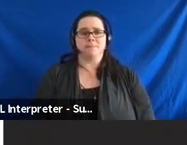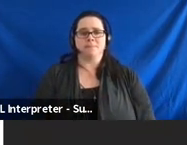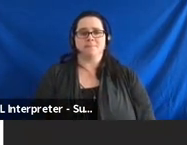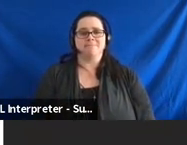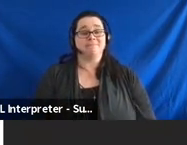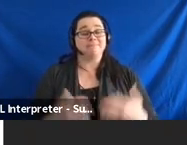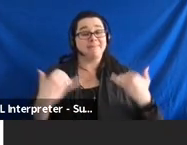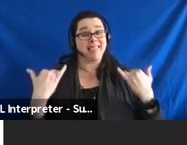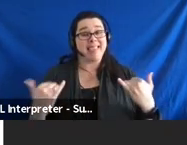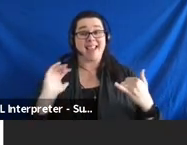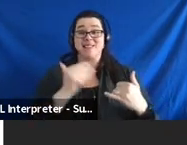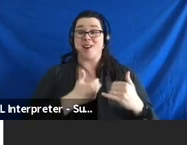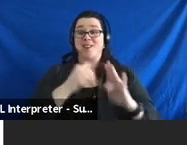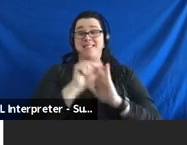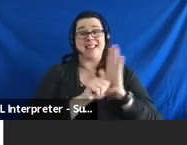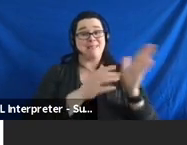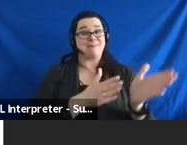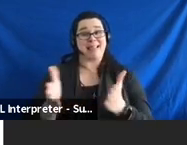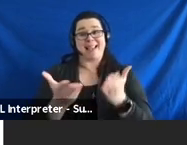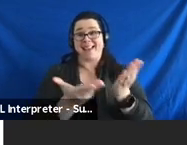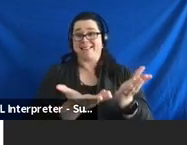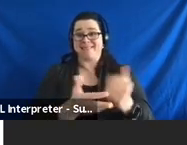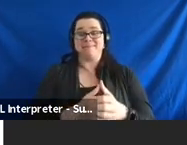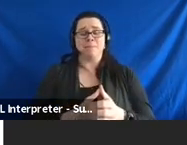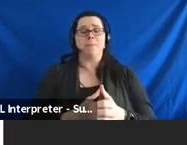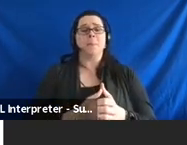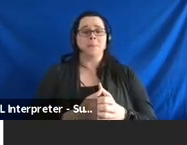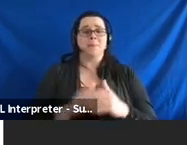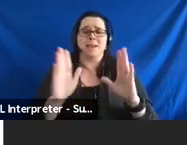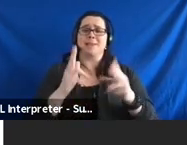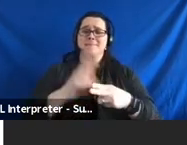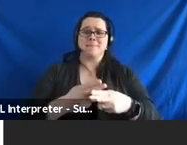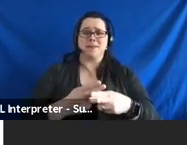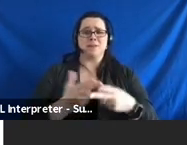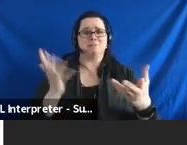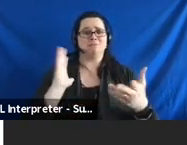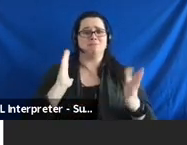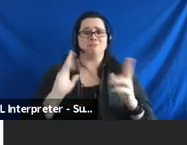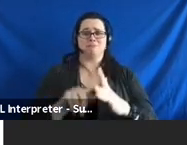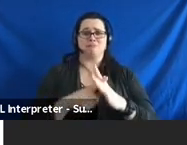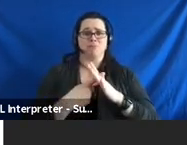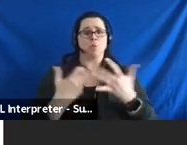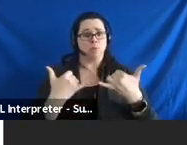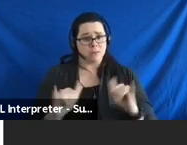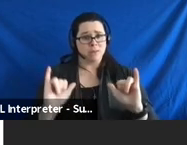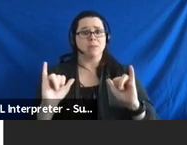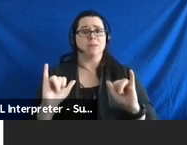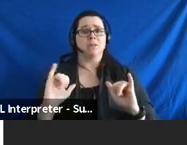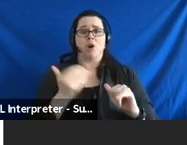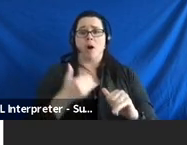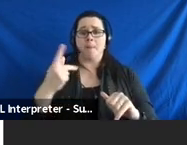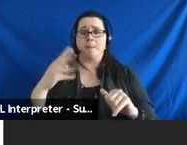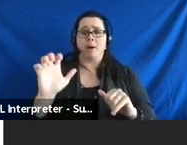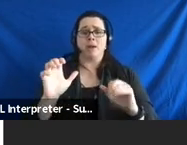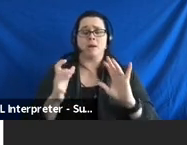And that is our state plan. We are, as I mentioned when we started, we are still in our public